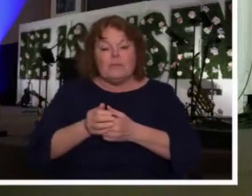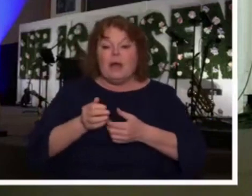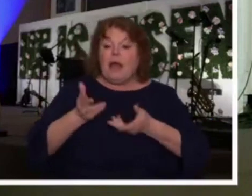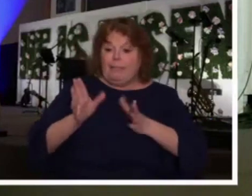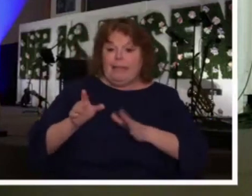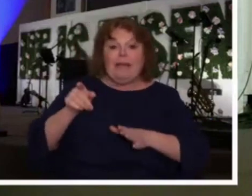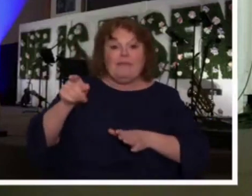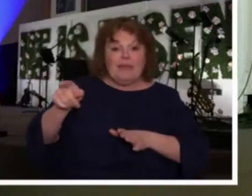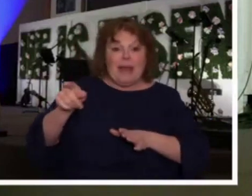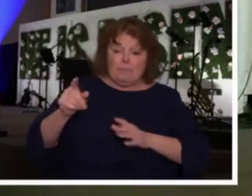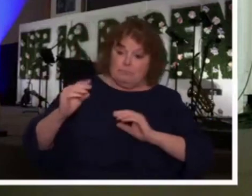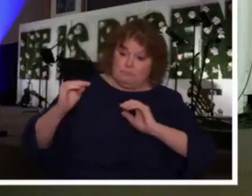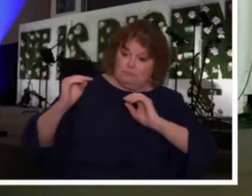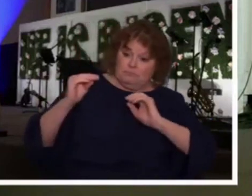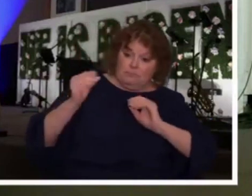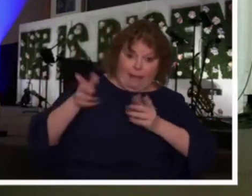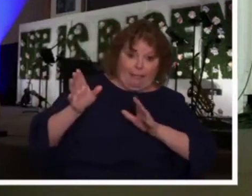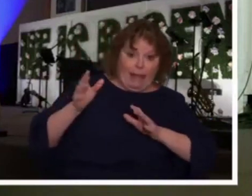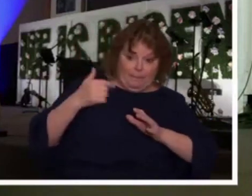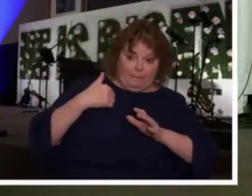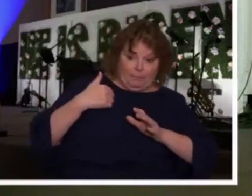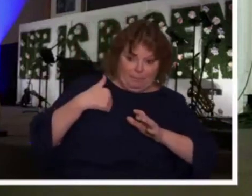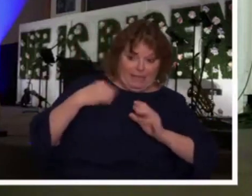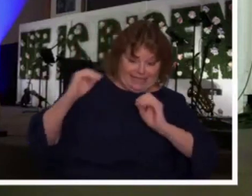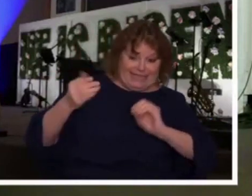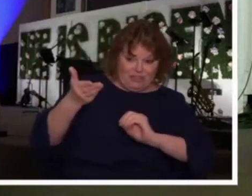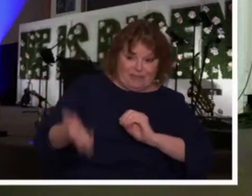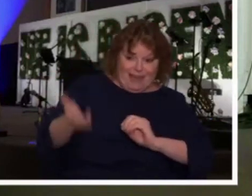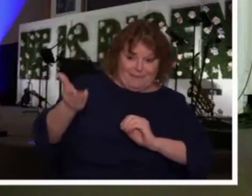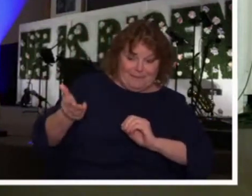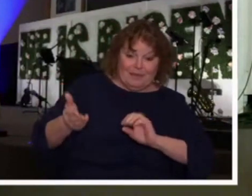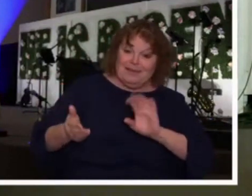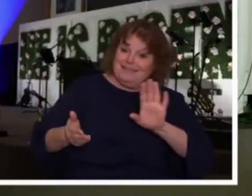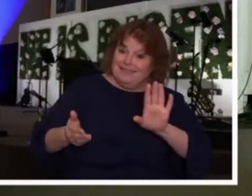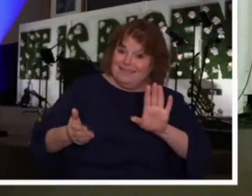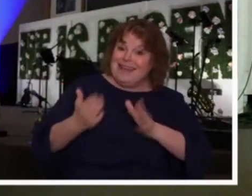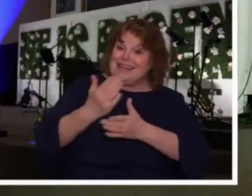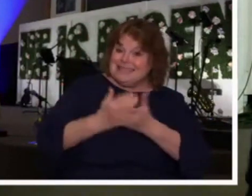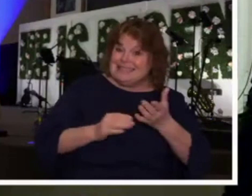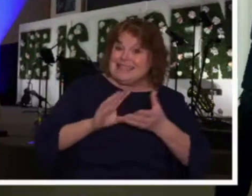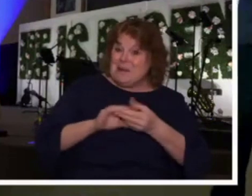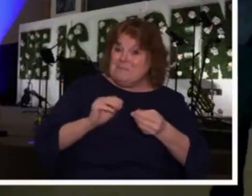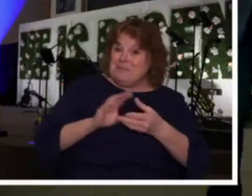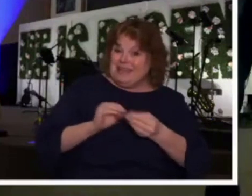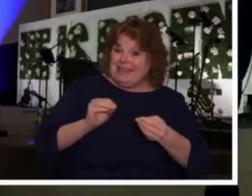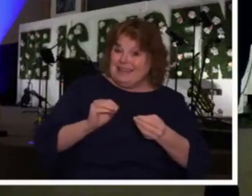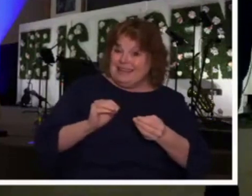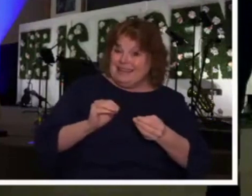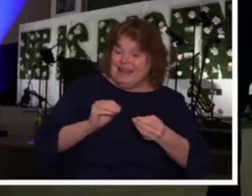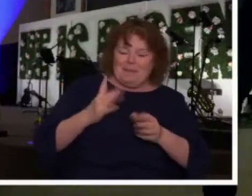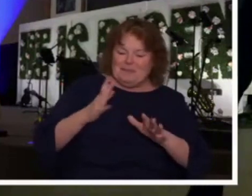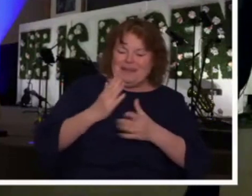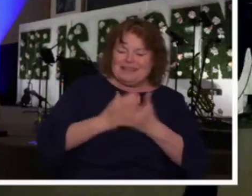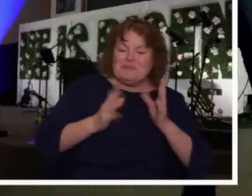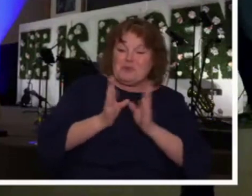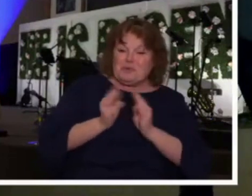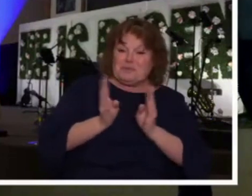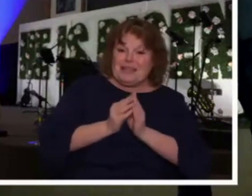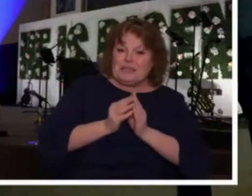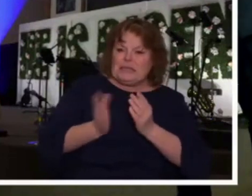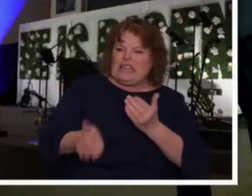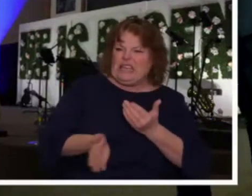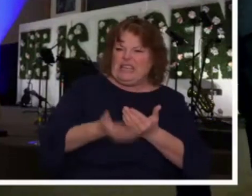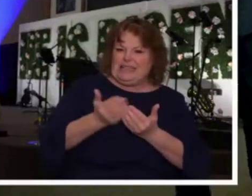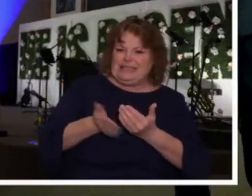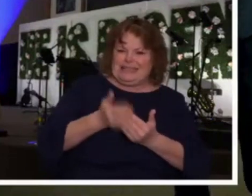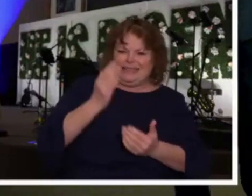opportunity to be taught. And I can tell you that in some of those meetings one-on-one, it was really easy to determine whether or not somebody had a genuine Spirit